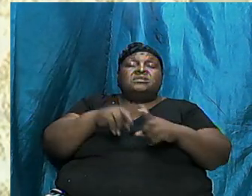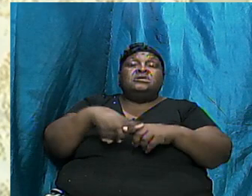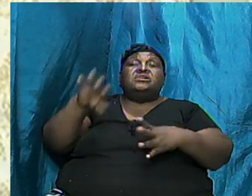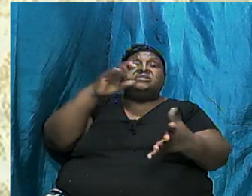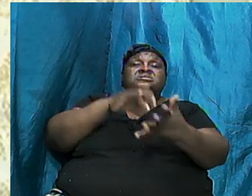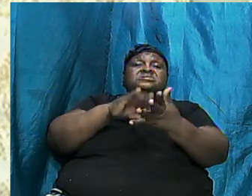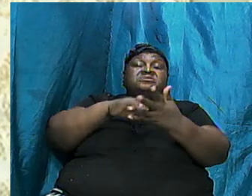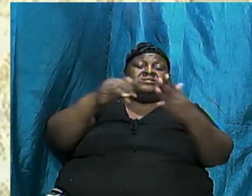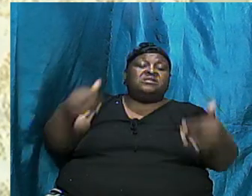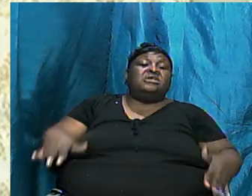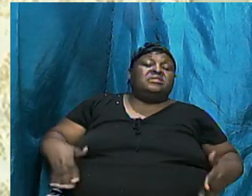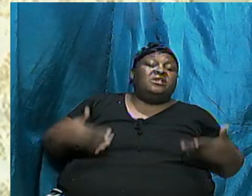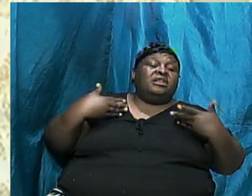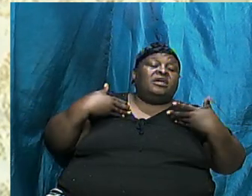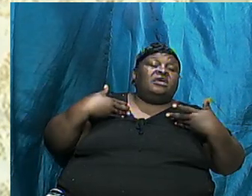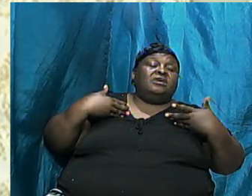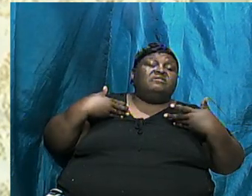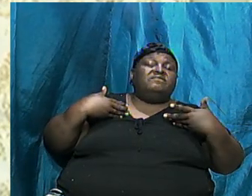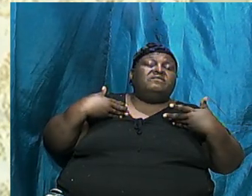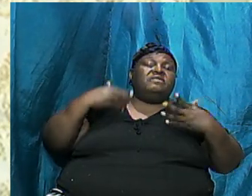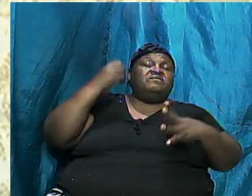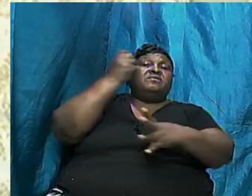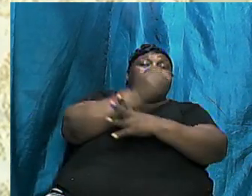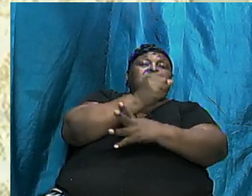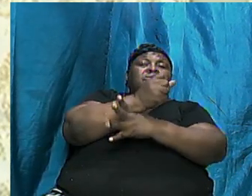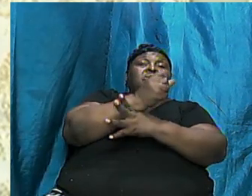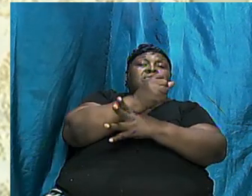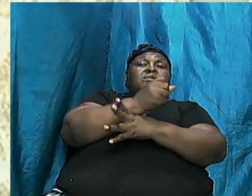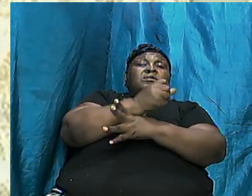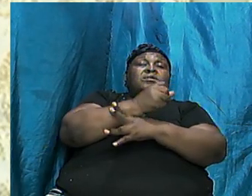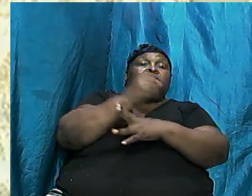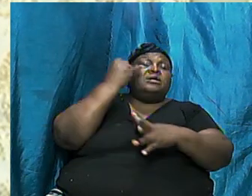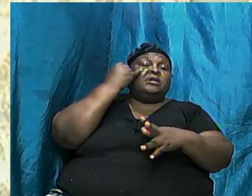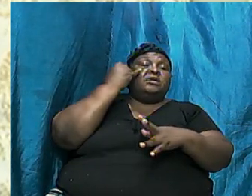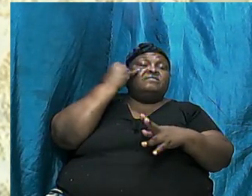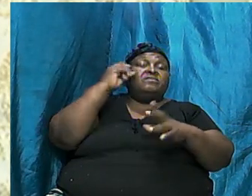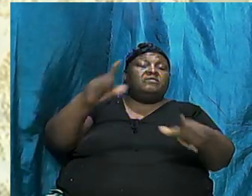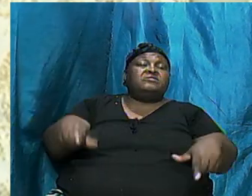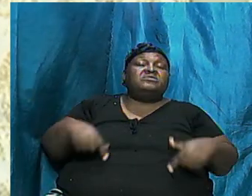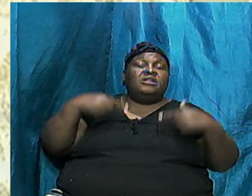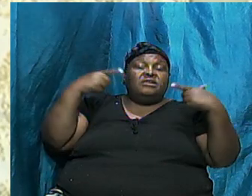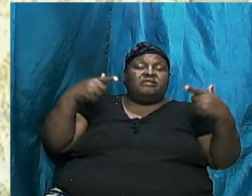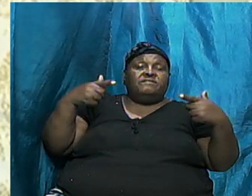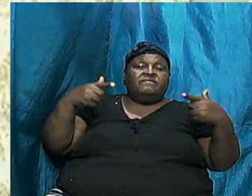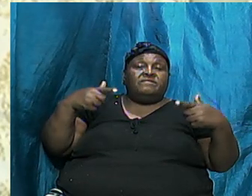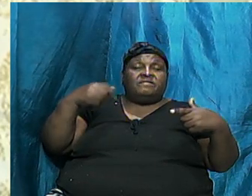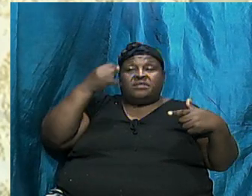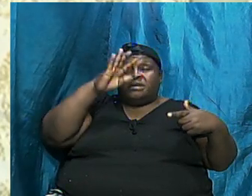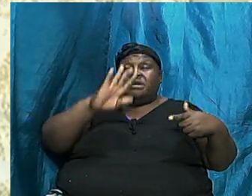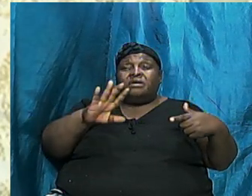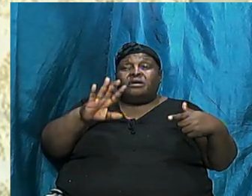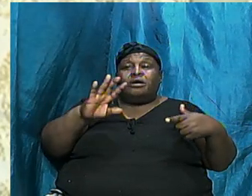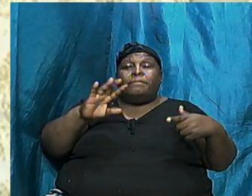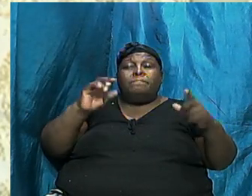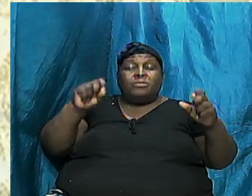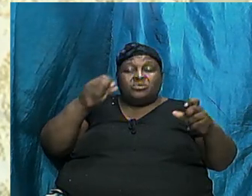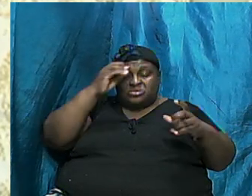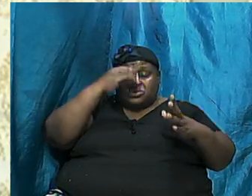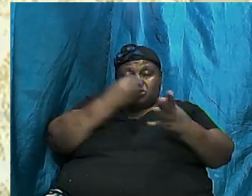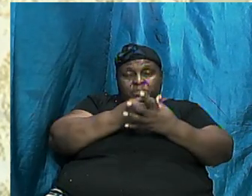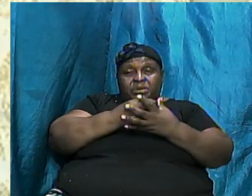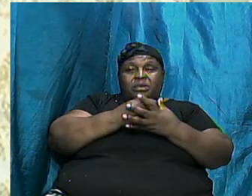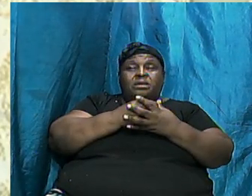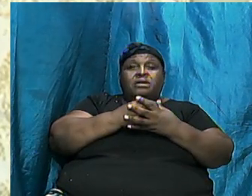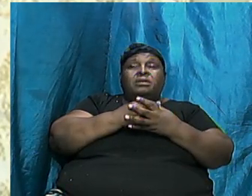That If We Are Going To Achieve We Must Obey God If We Are Going To Get To The Place We Must Have